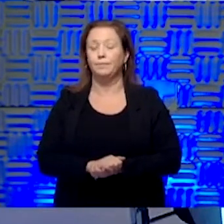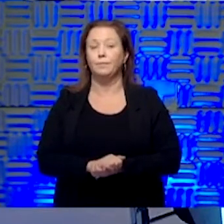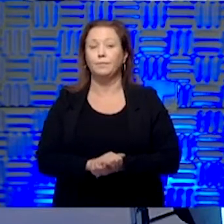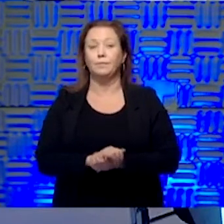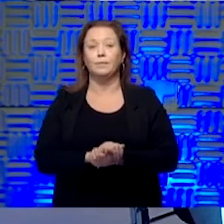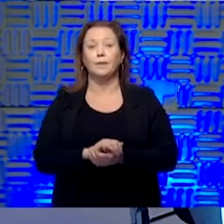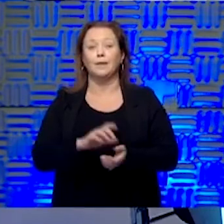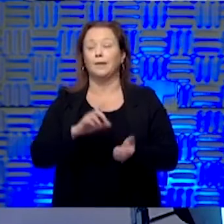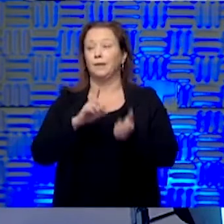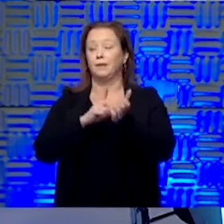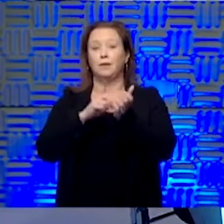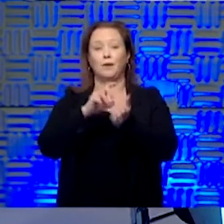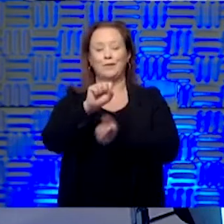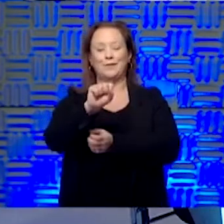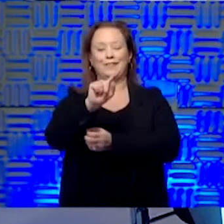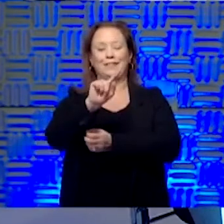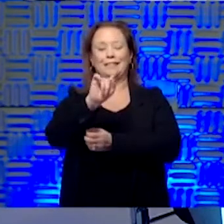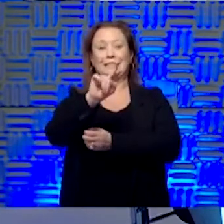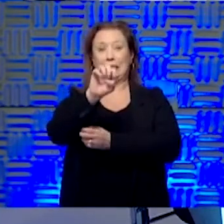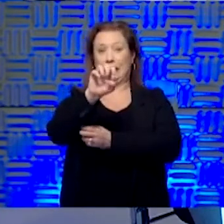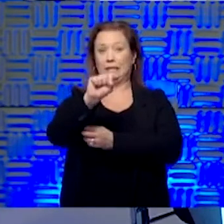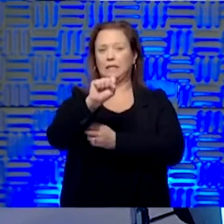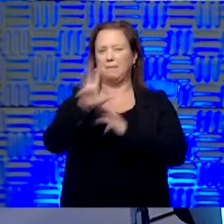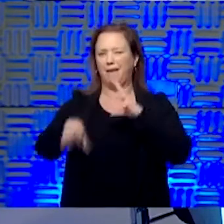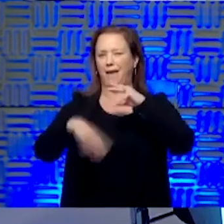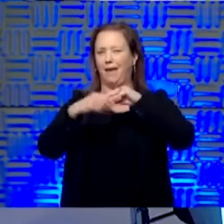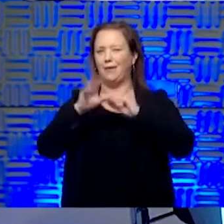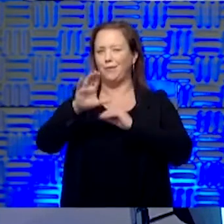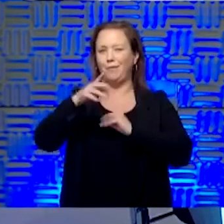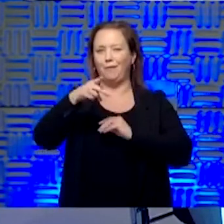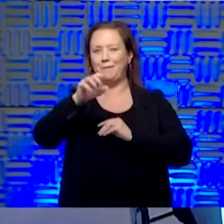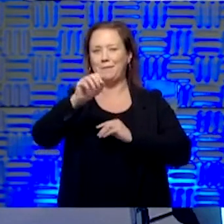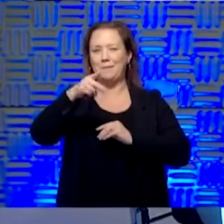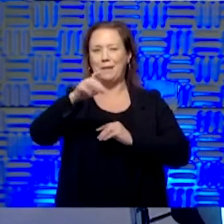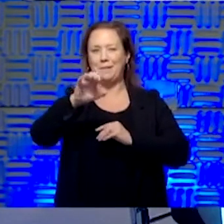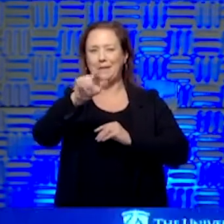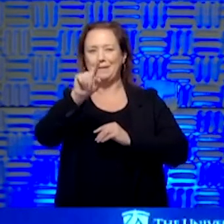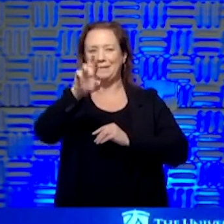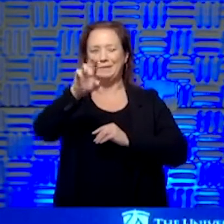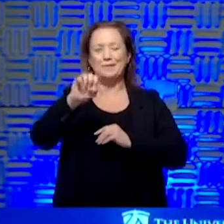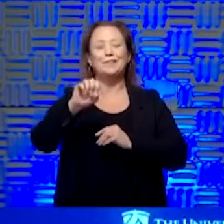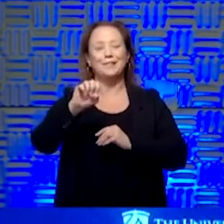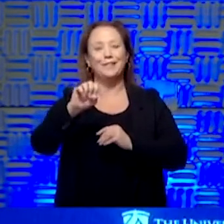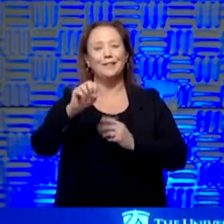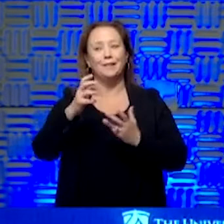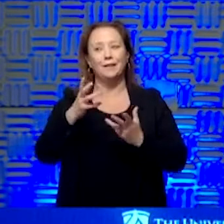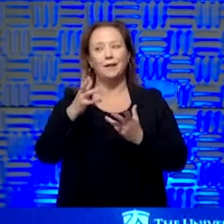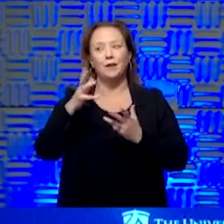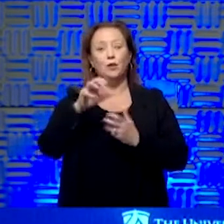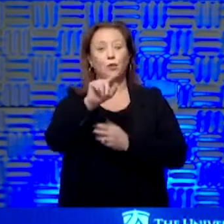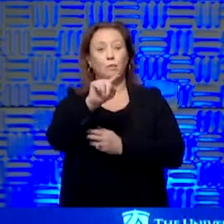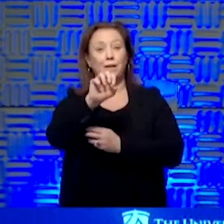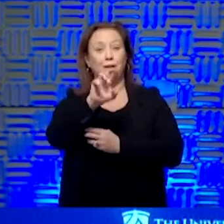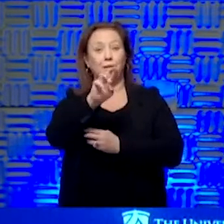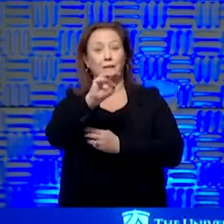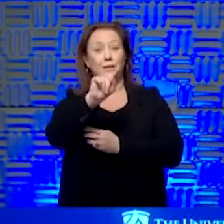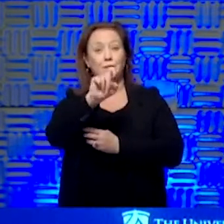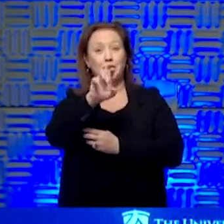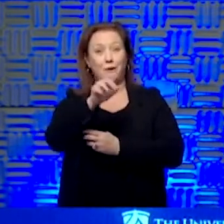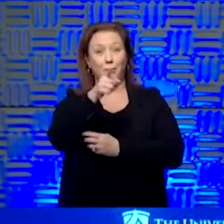So I'm going to play off your pop cultural reference. You can be the Terminator, too.